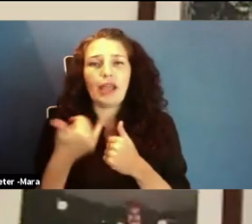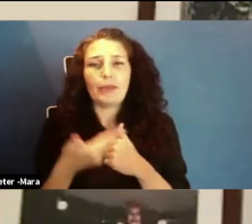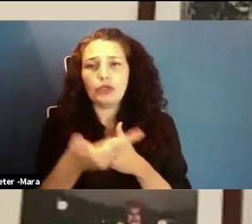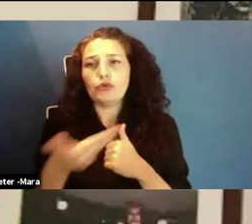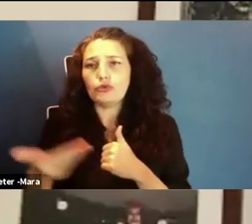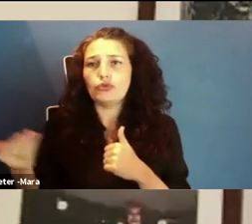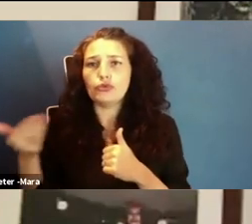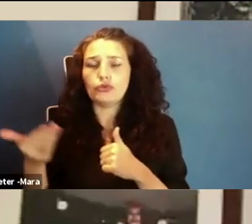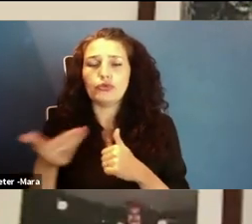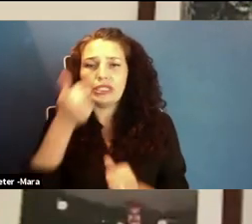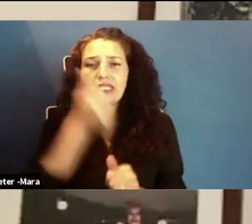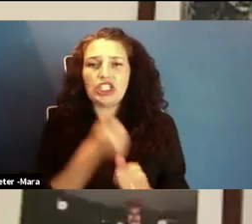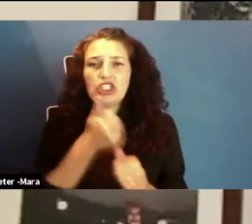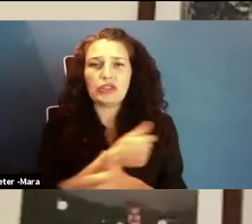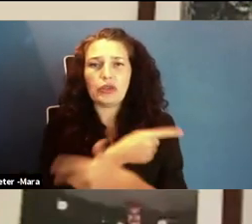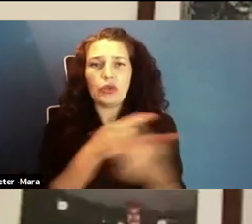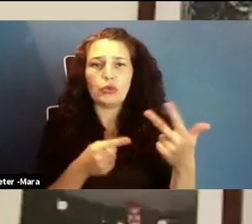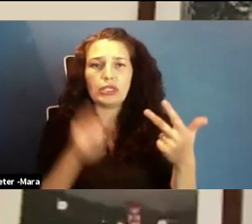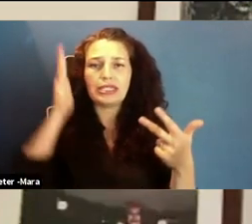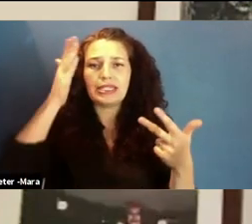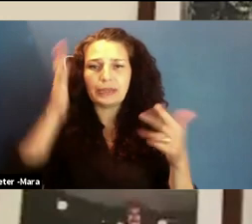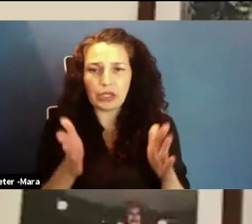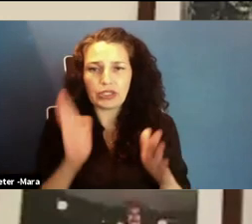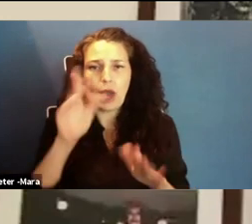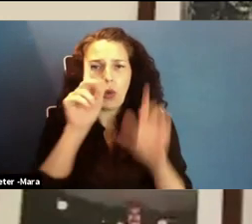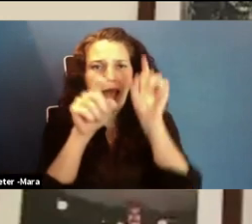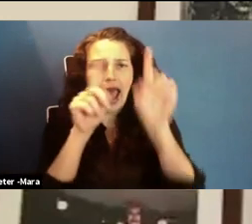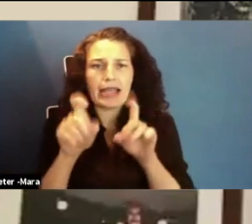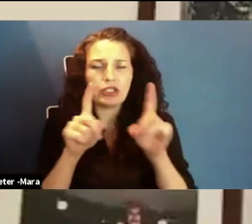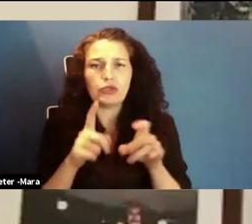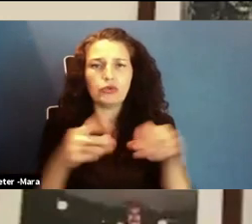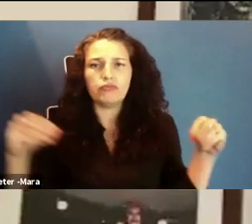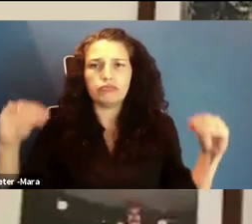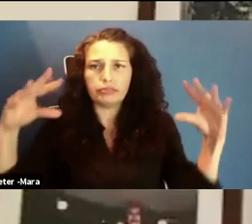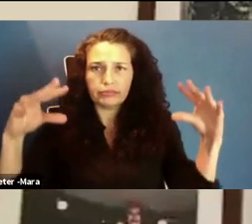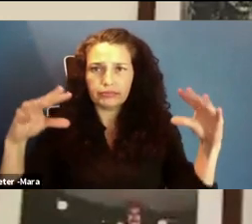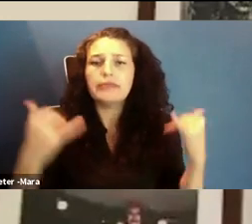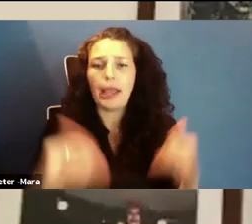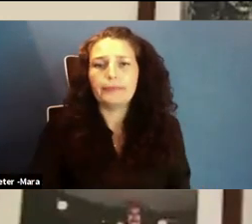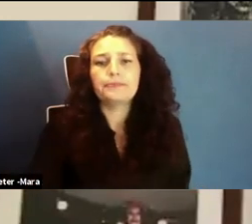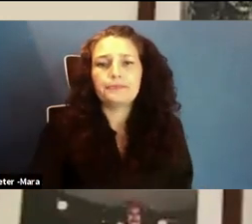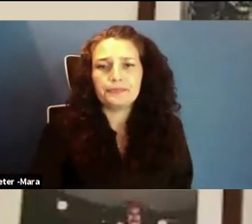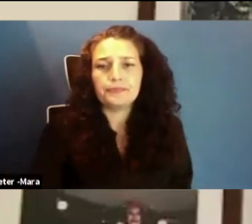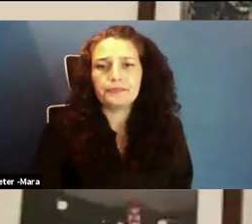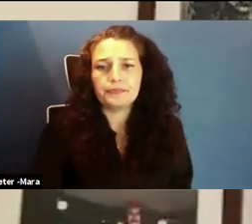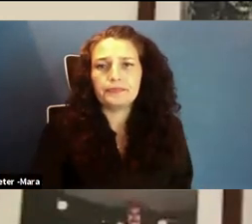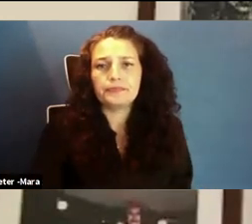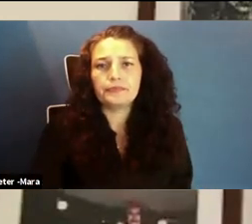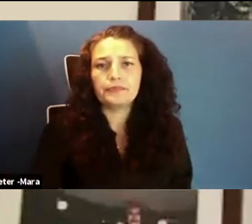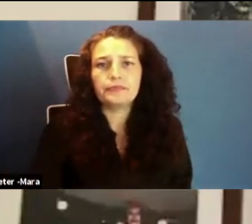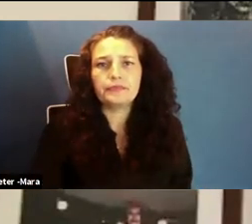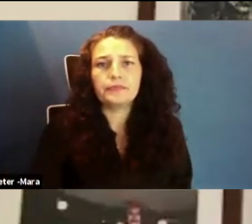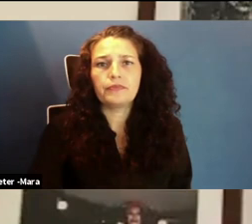each of our three speakers. So I'm going to ask you all to bring on your cameras. So in no particular